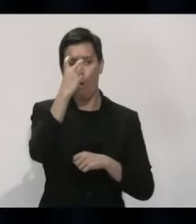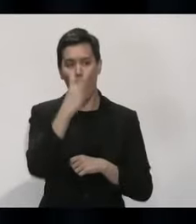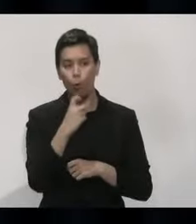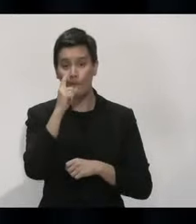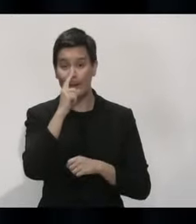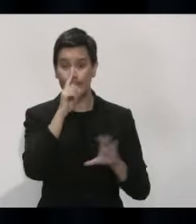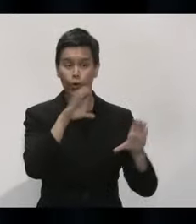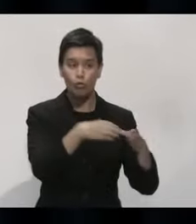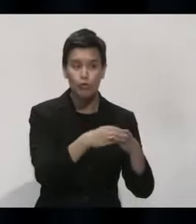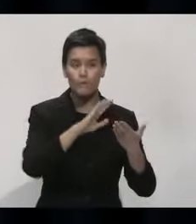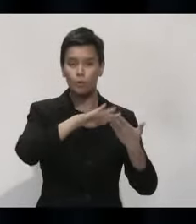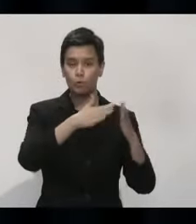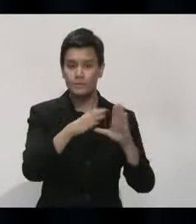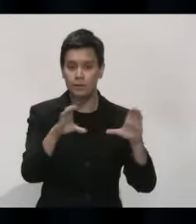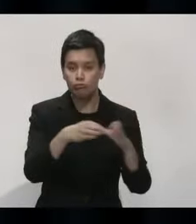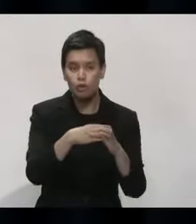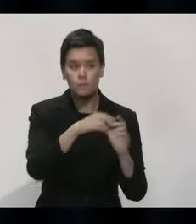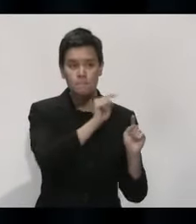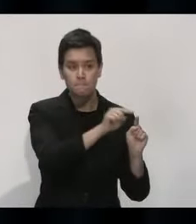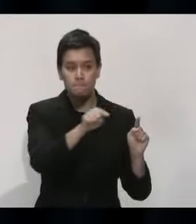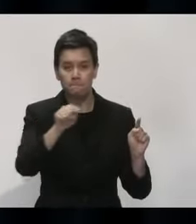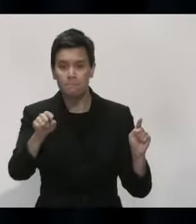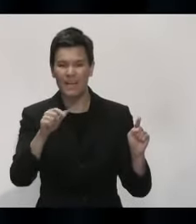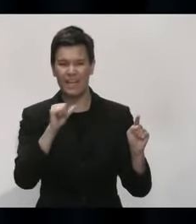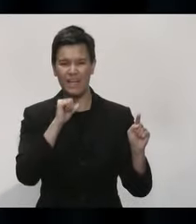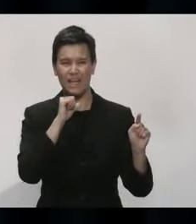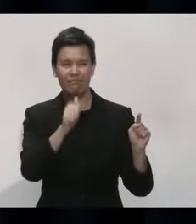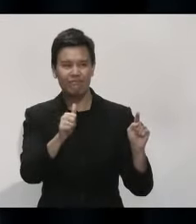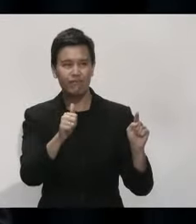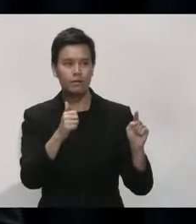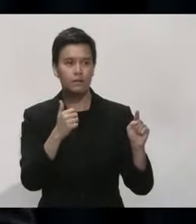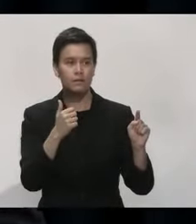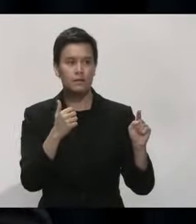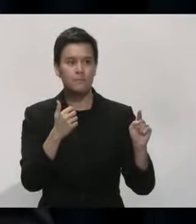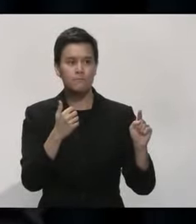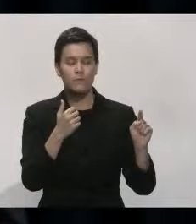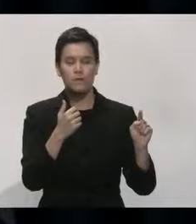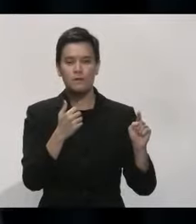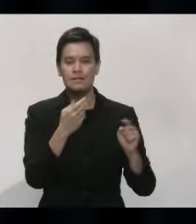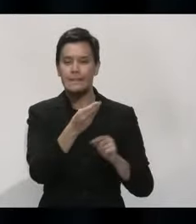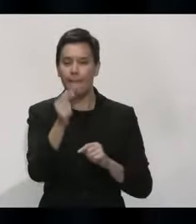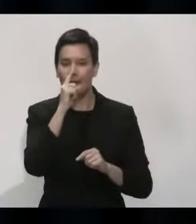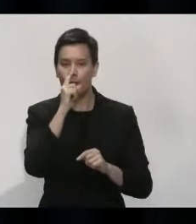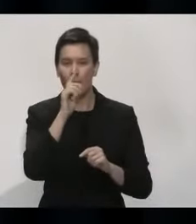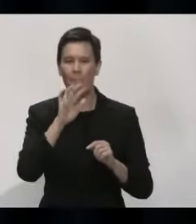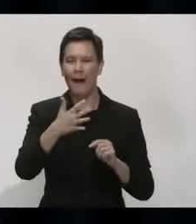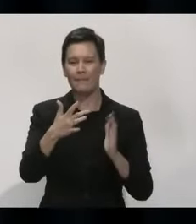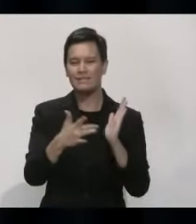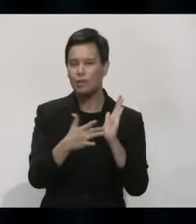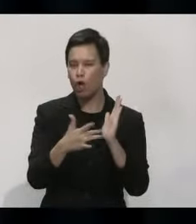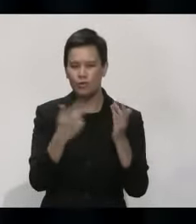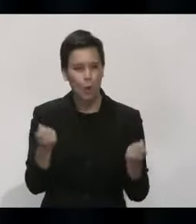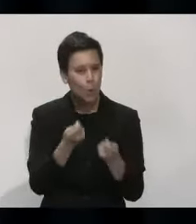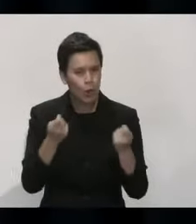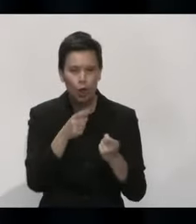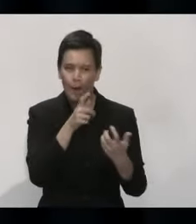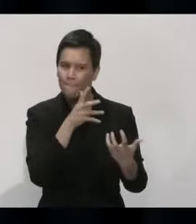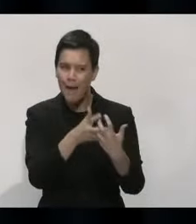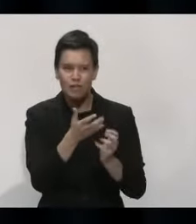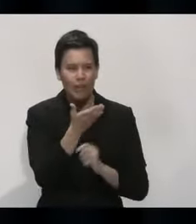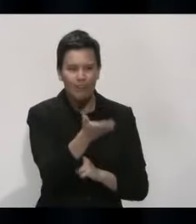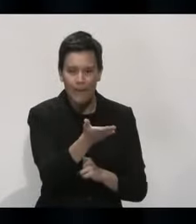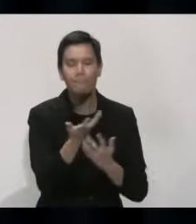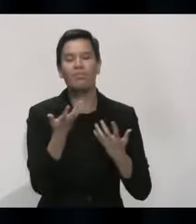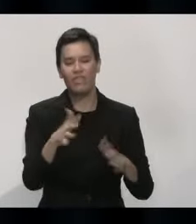technology may not be as appropriate or as readily taken up. And they can be ordered from the covid19.govt